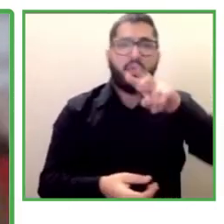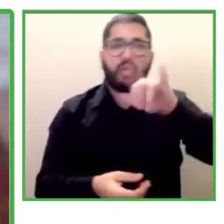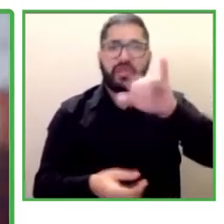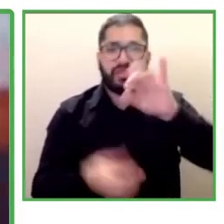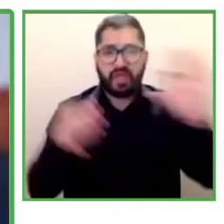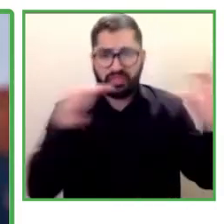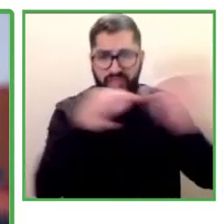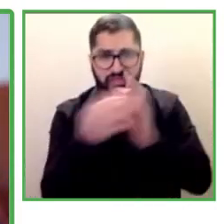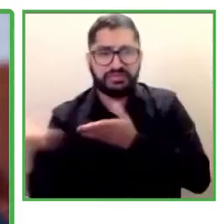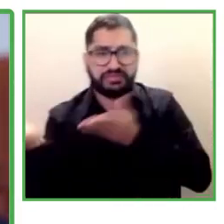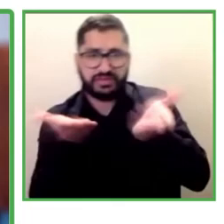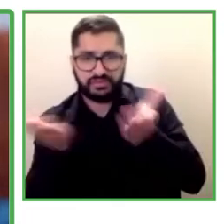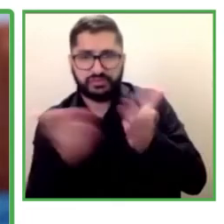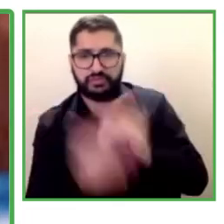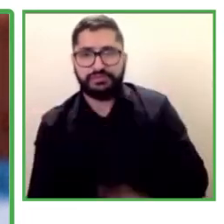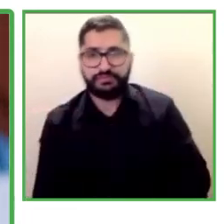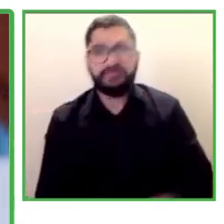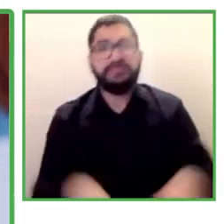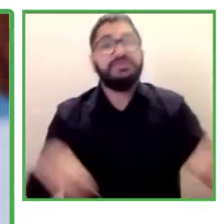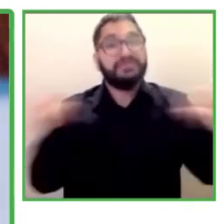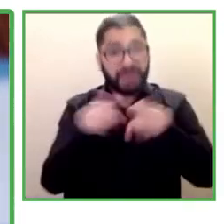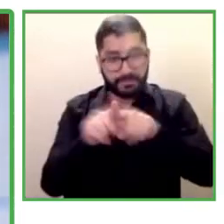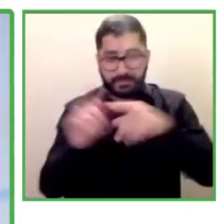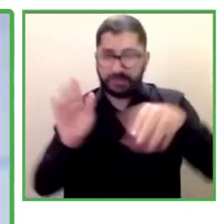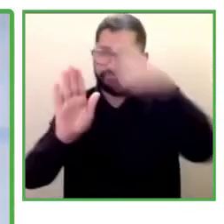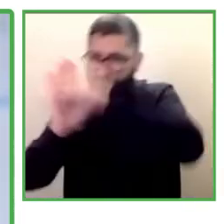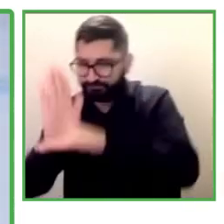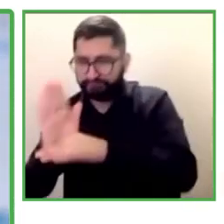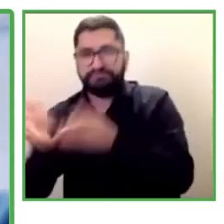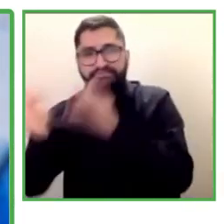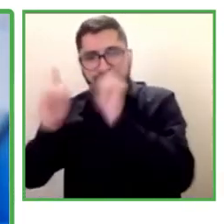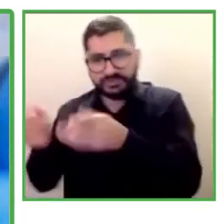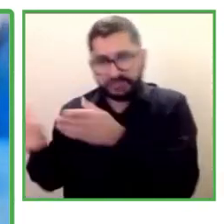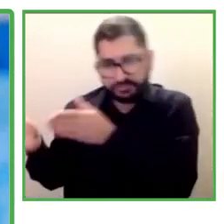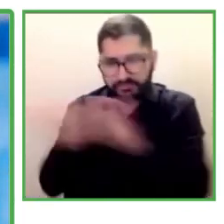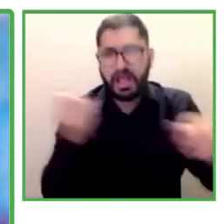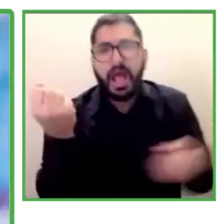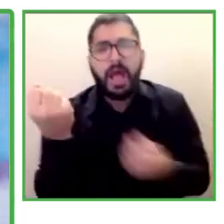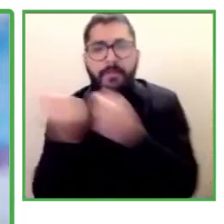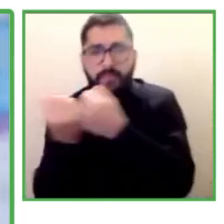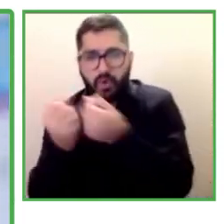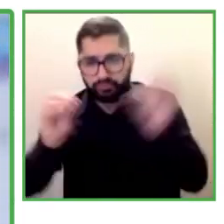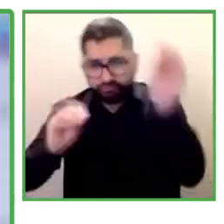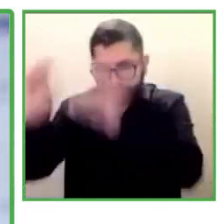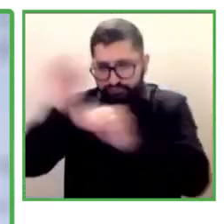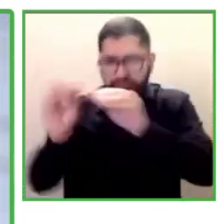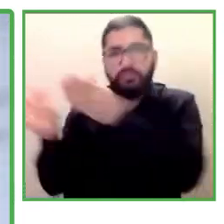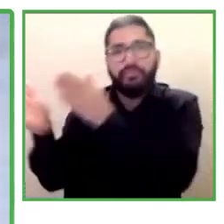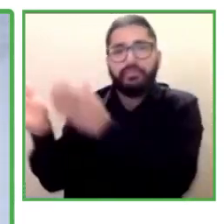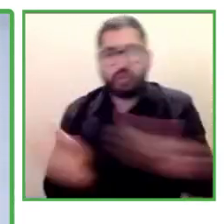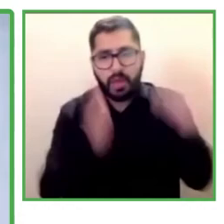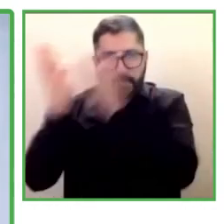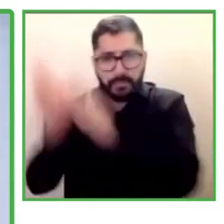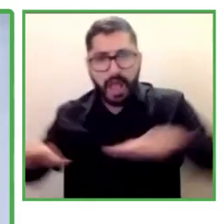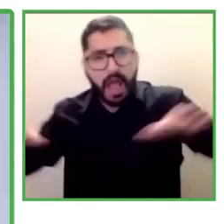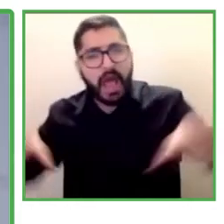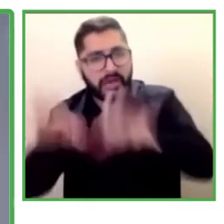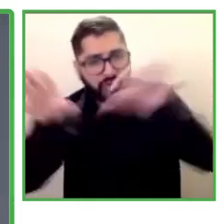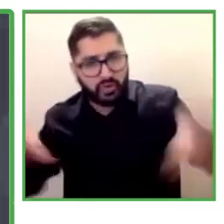and this contributes to the design and implementation of their own programs and